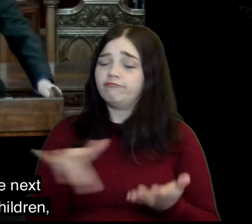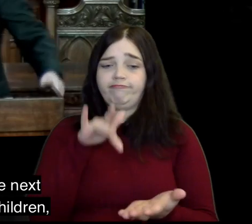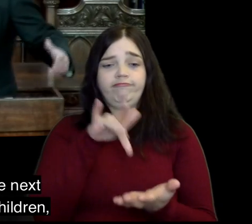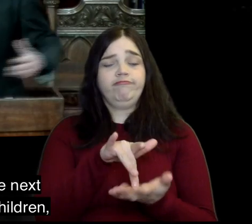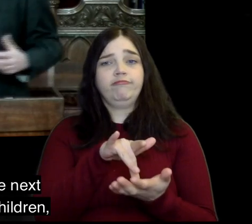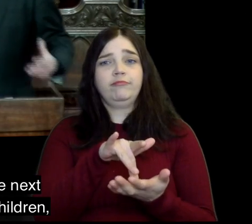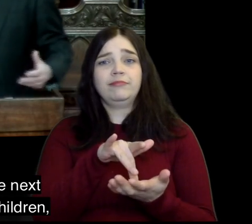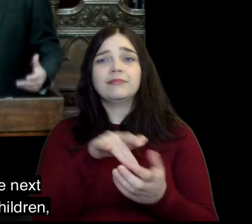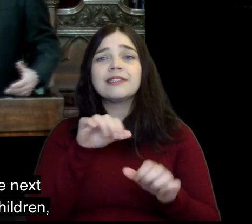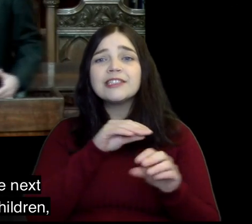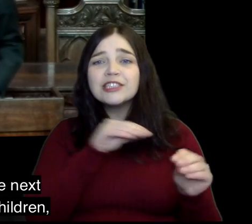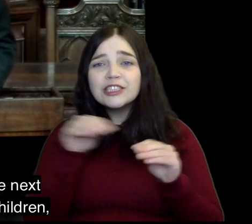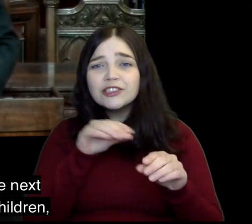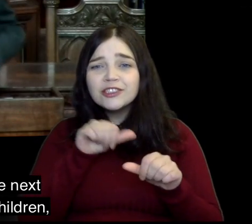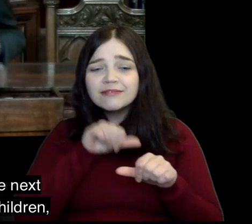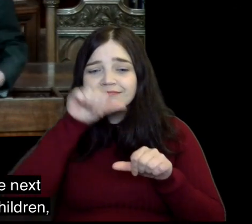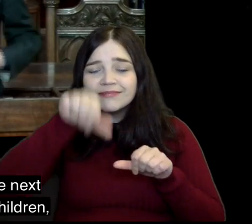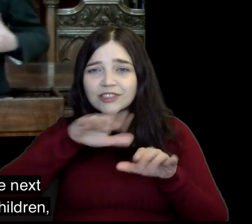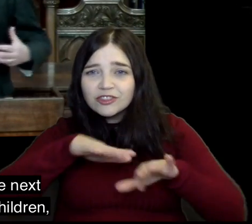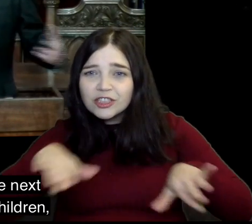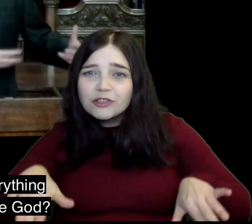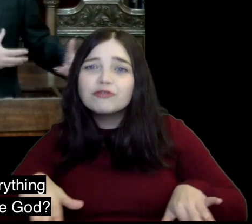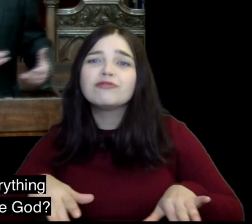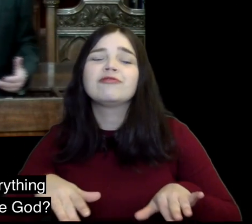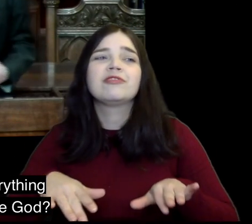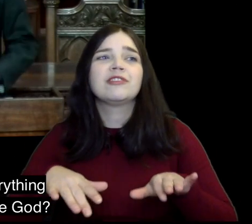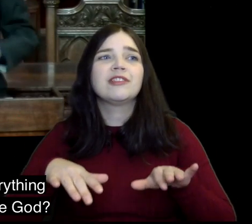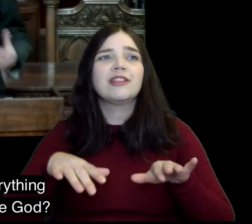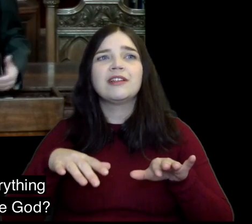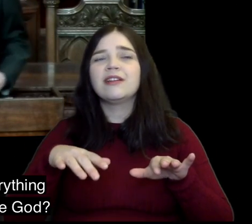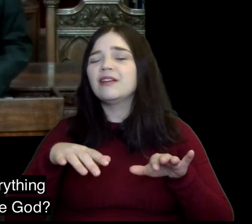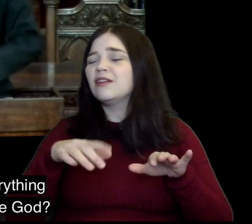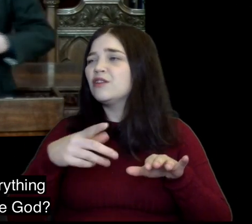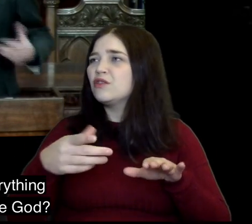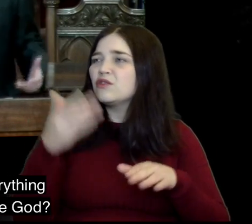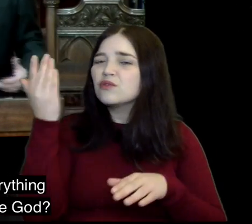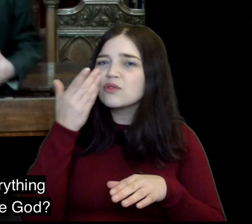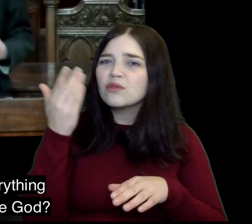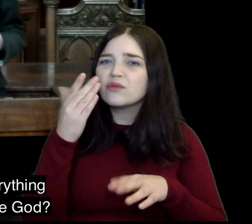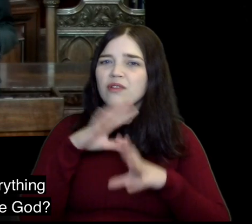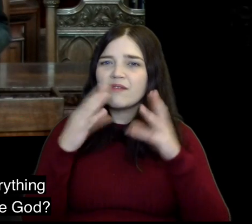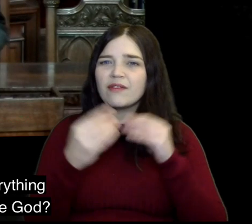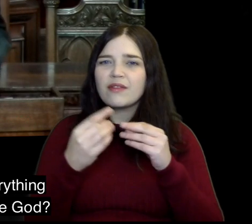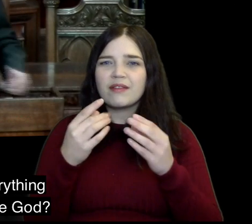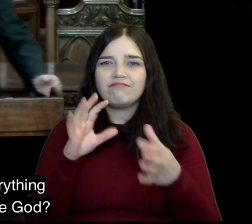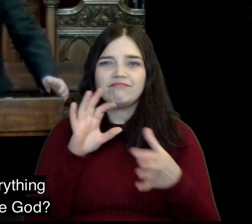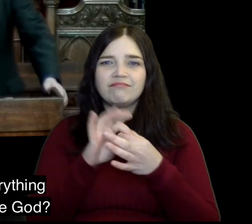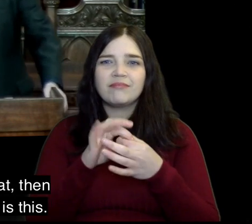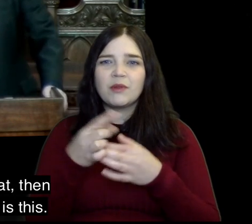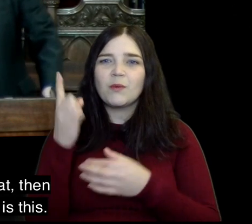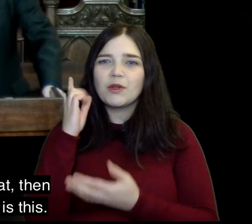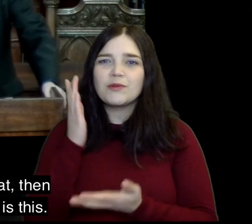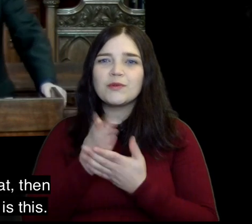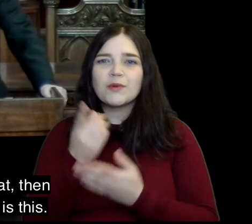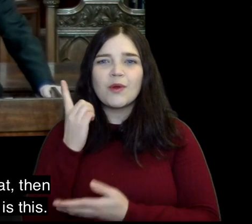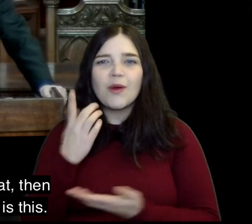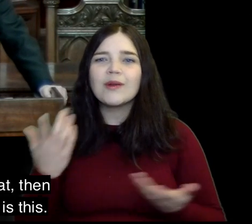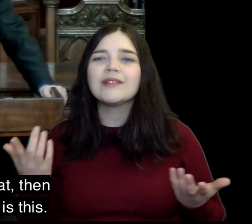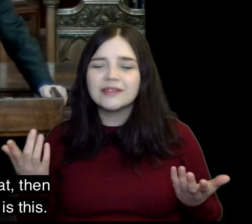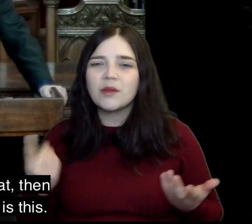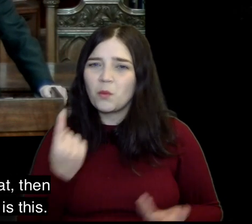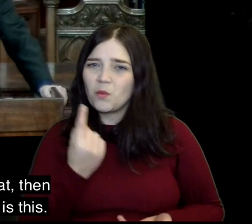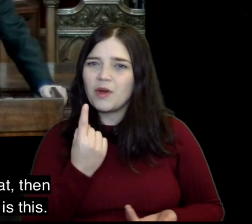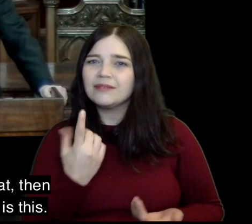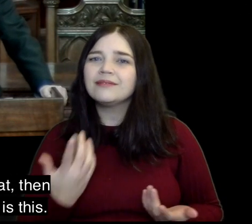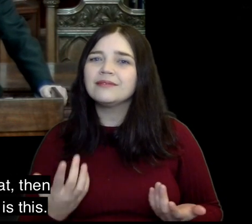puts God at the centre of things that teaches the next generation the children the schools everything about the one true God if